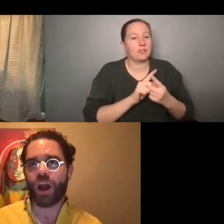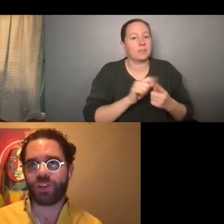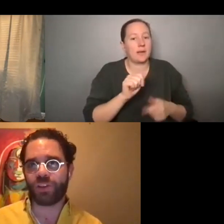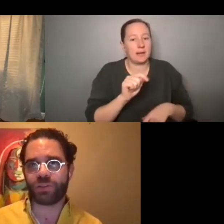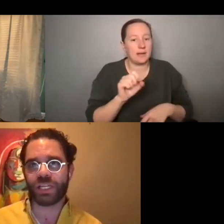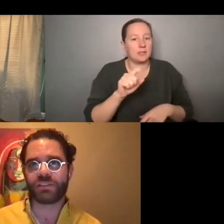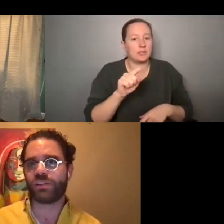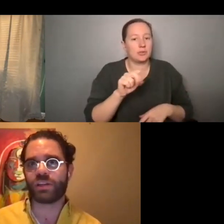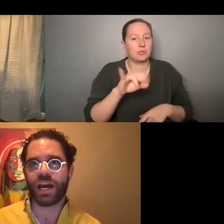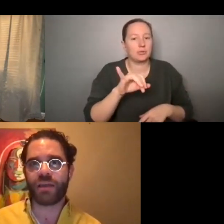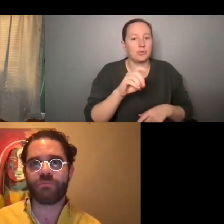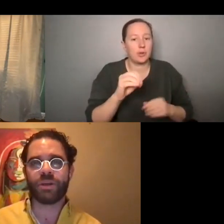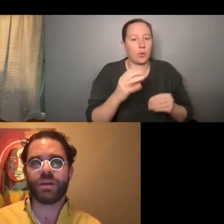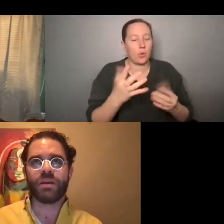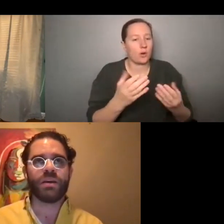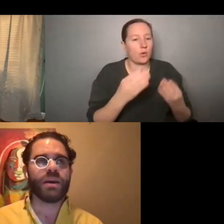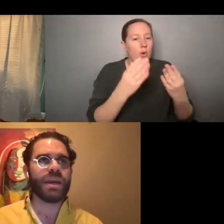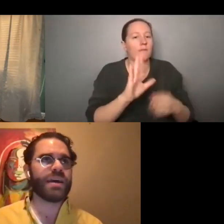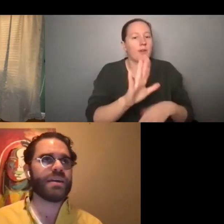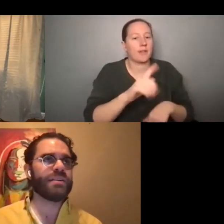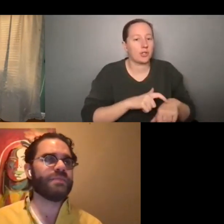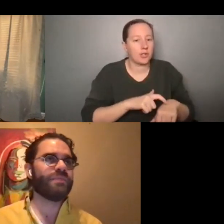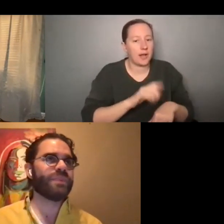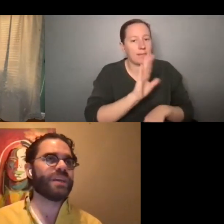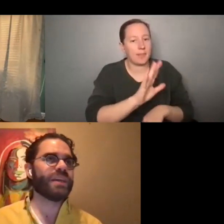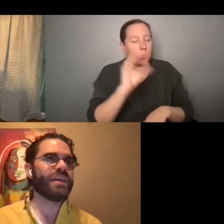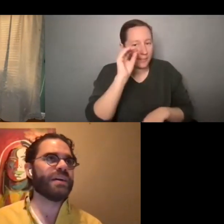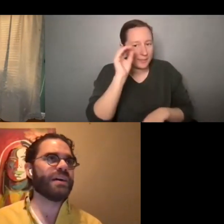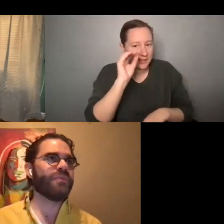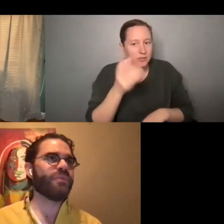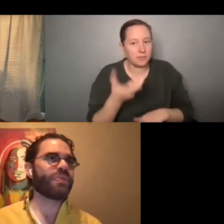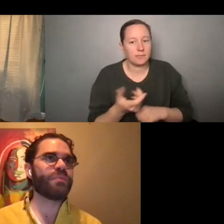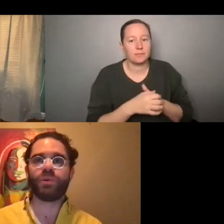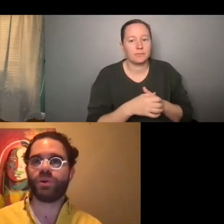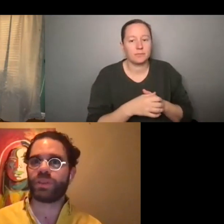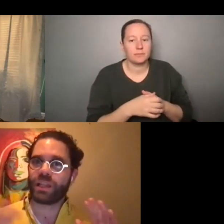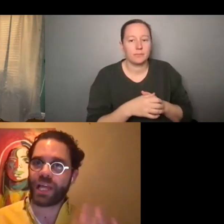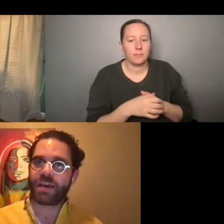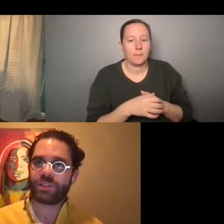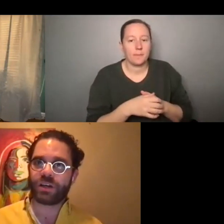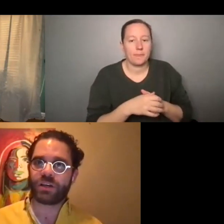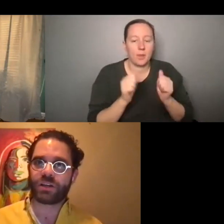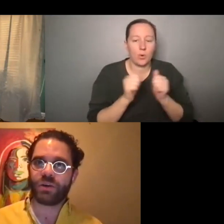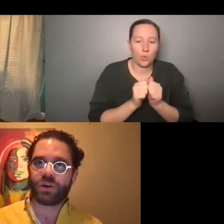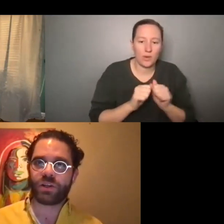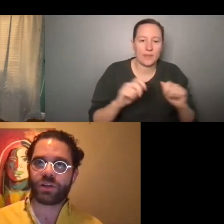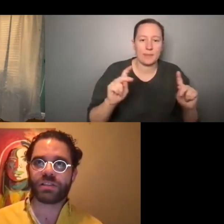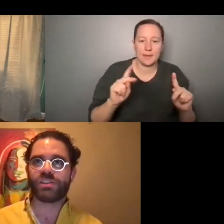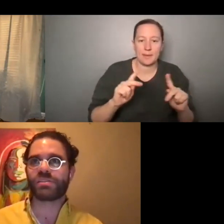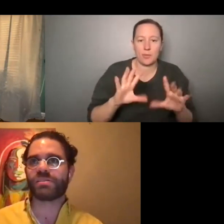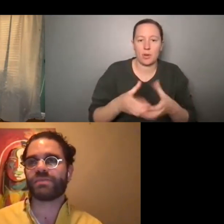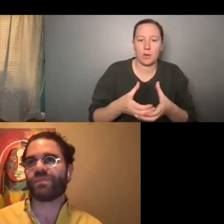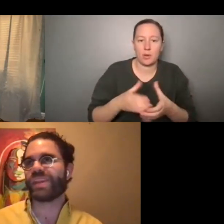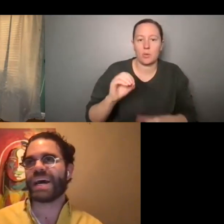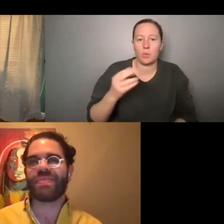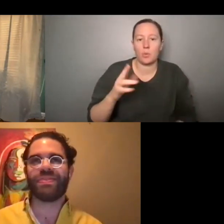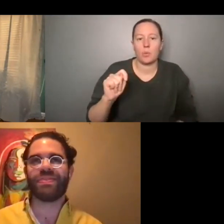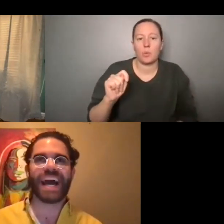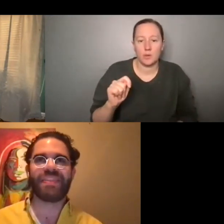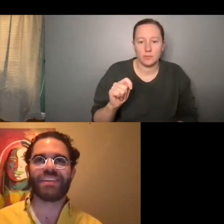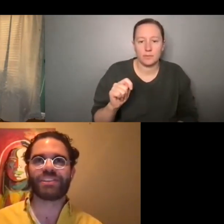to offer the two cents at a time. And, uh, with the people in the lab at our core, it's just,